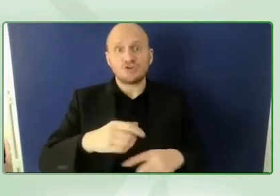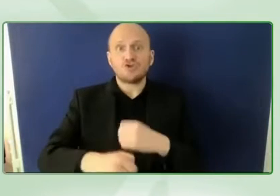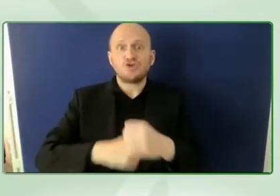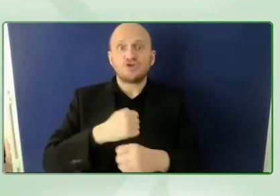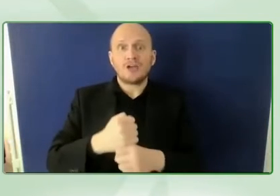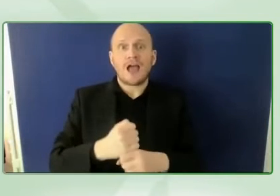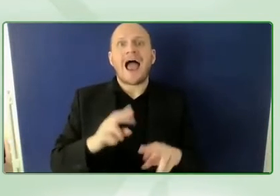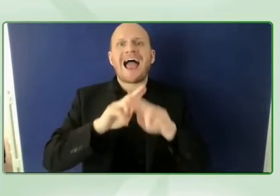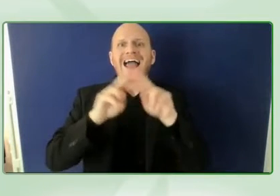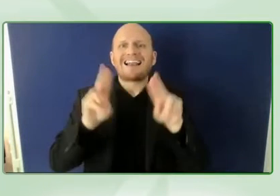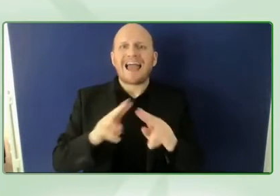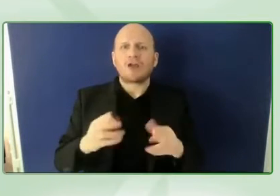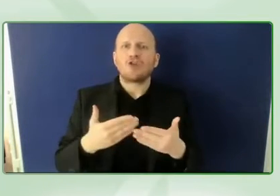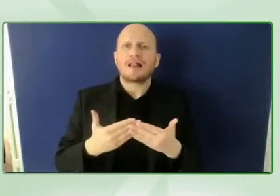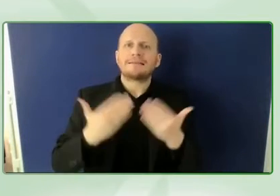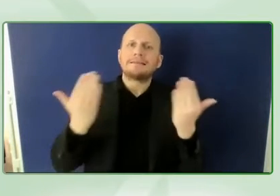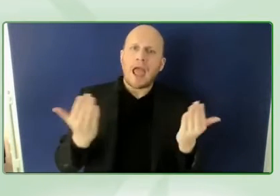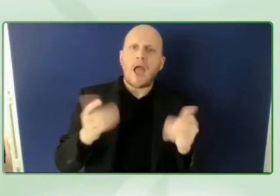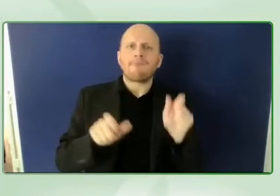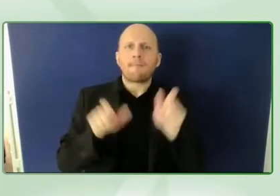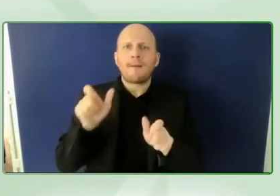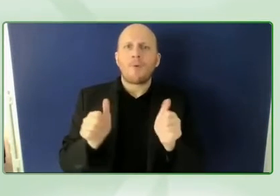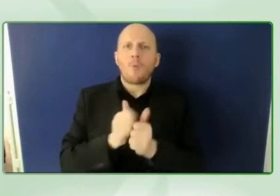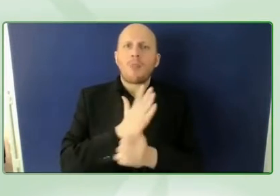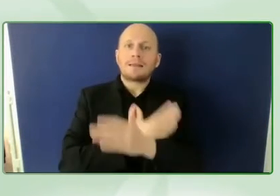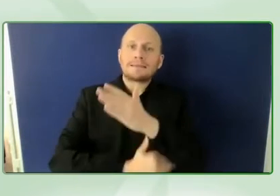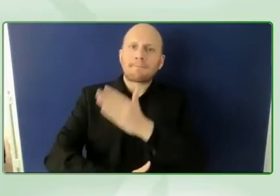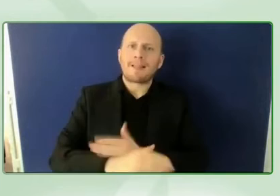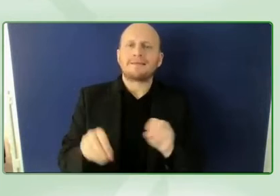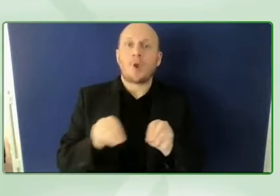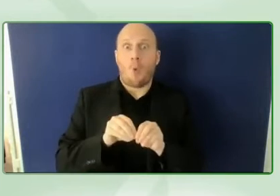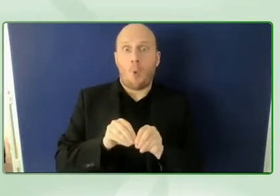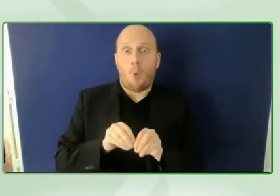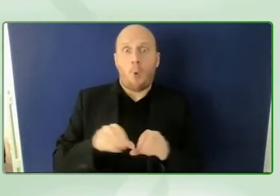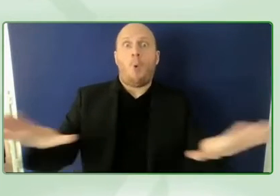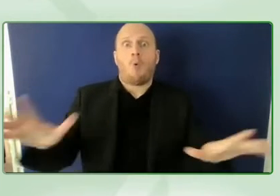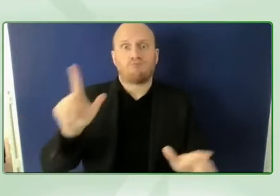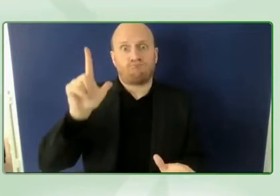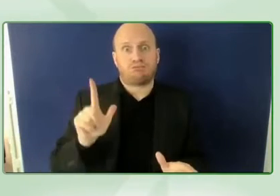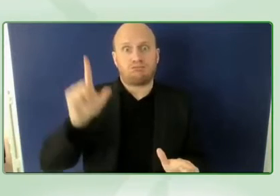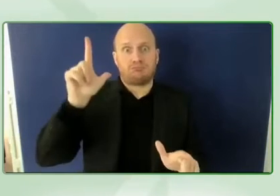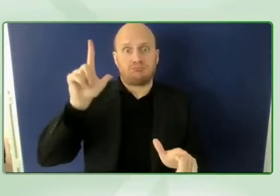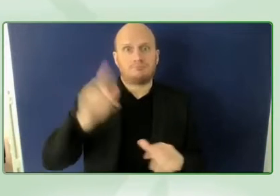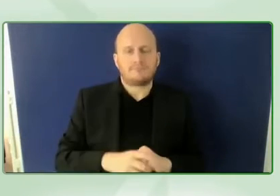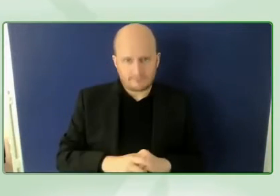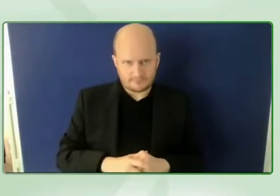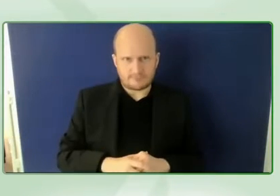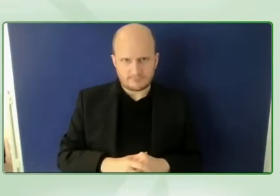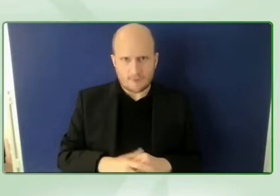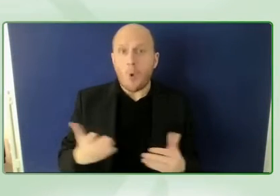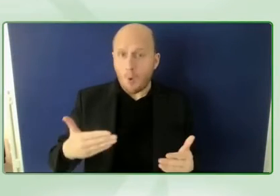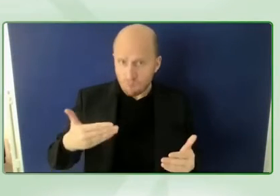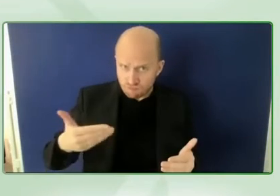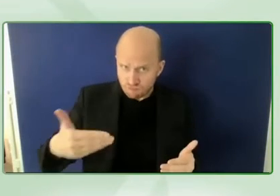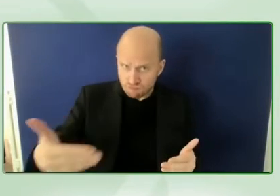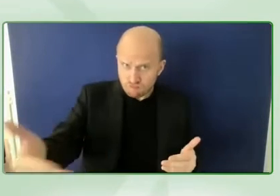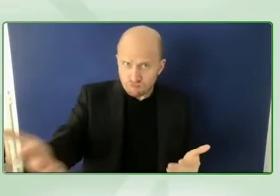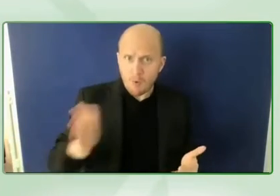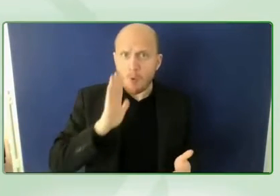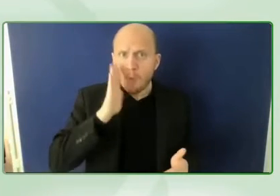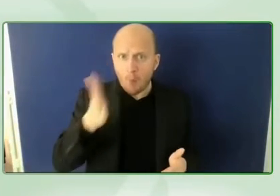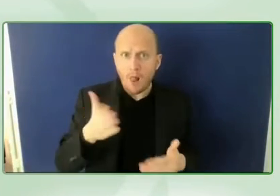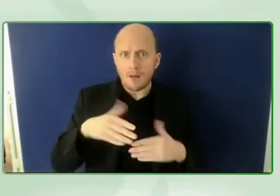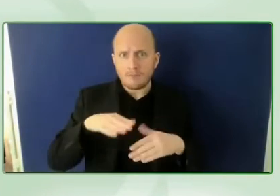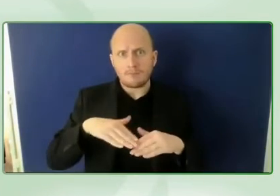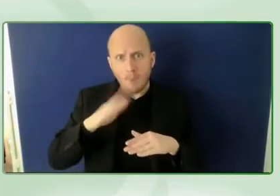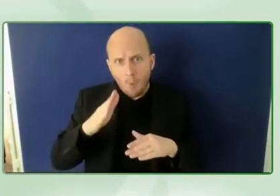paralympics coming up we'll be again continuing to raise awareness of the the the new campaign uh during the opening ceremony